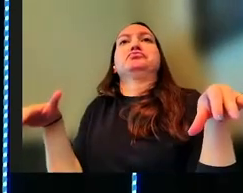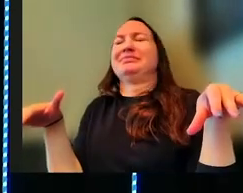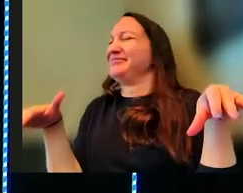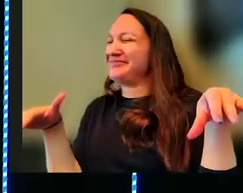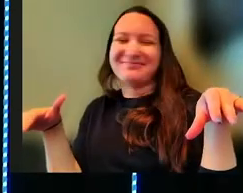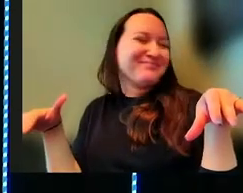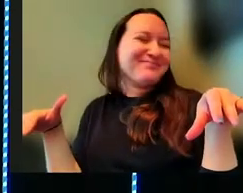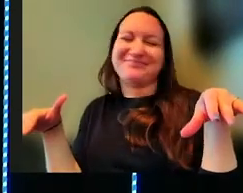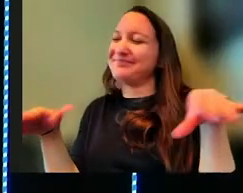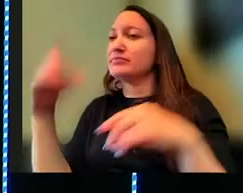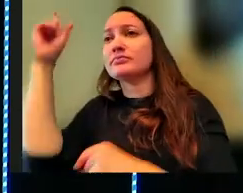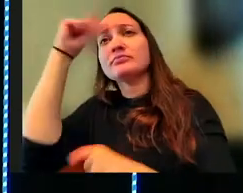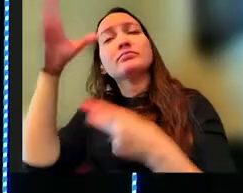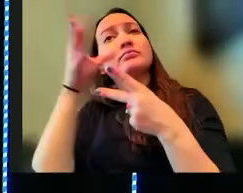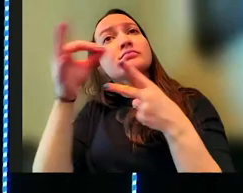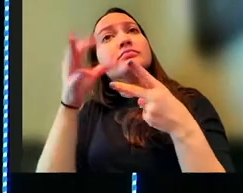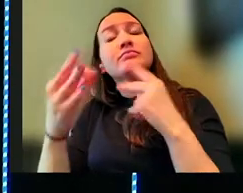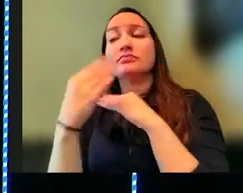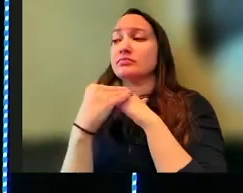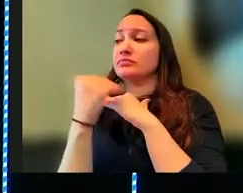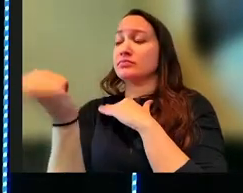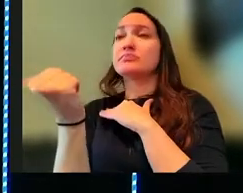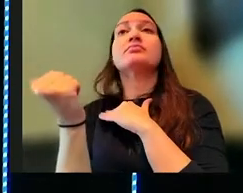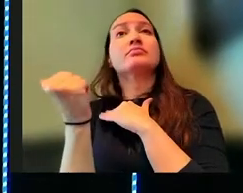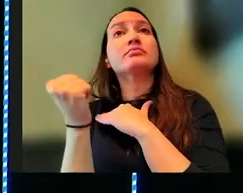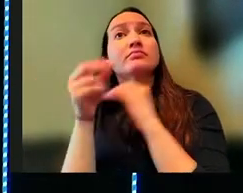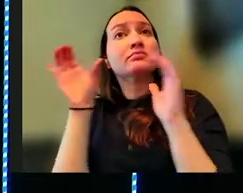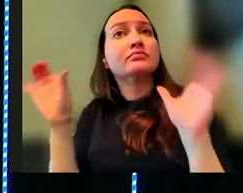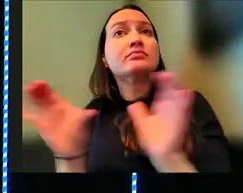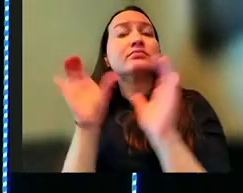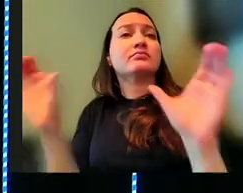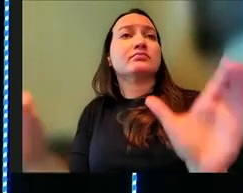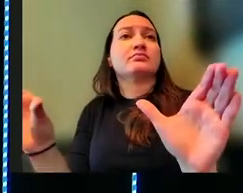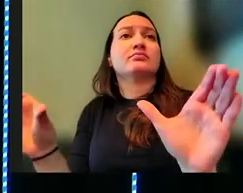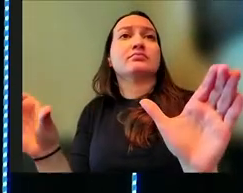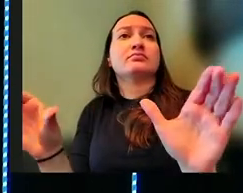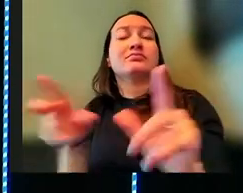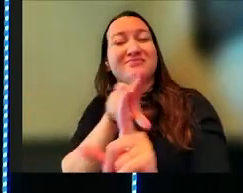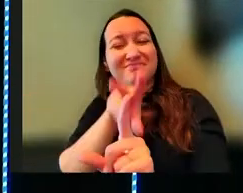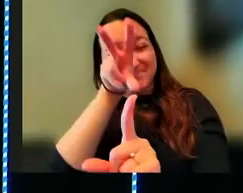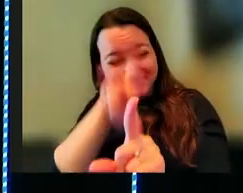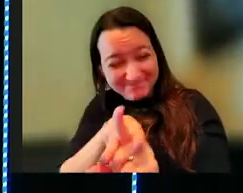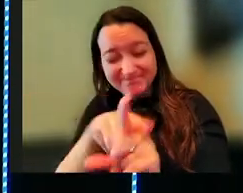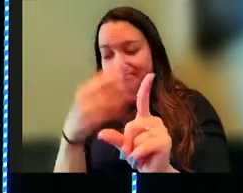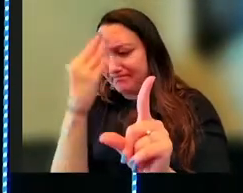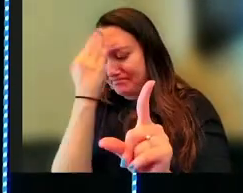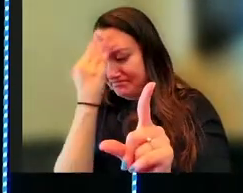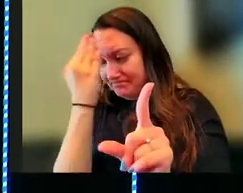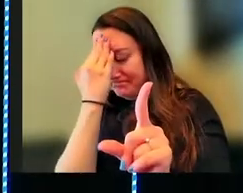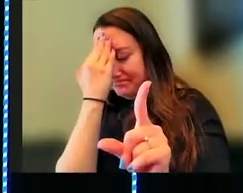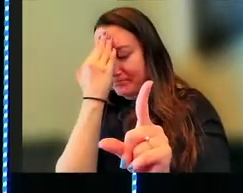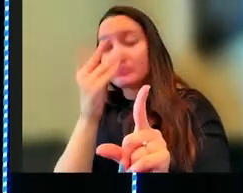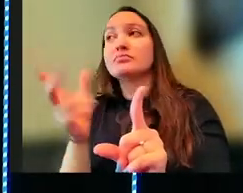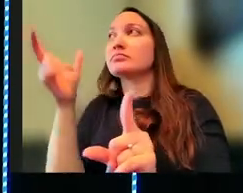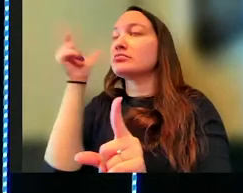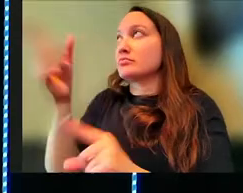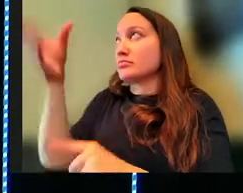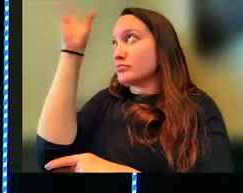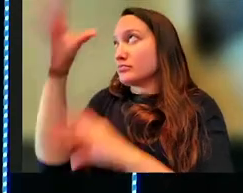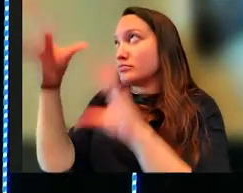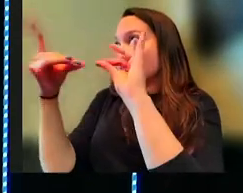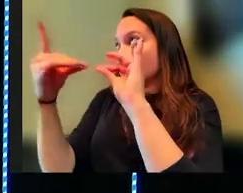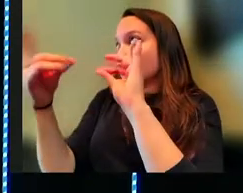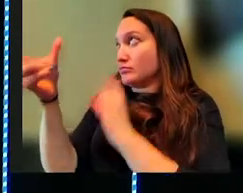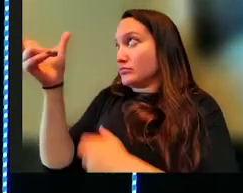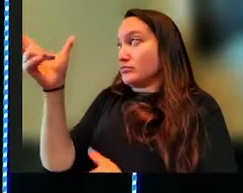The wise choice is a call to action. It's applied knowledge. It's listening to what God says, taking in